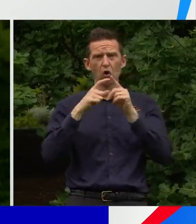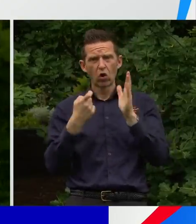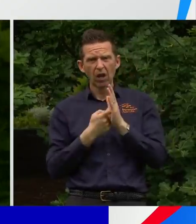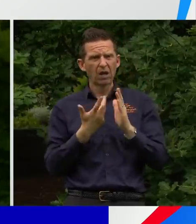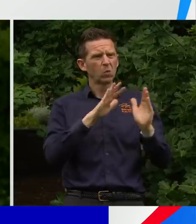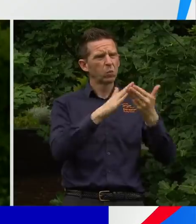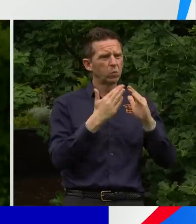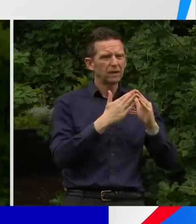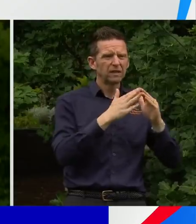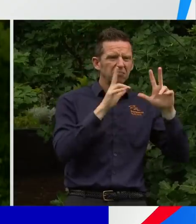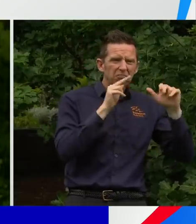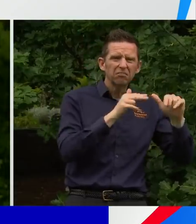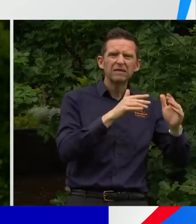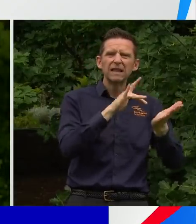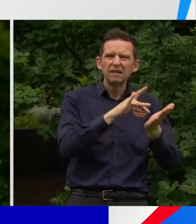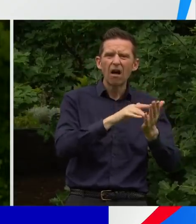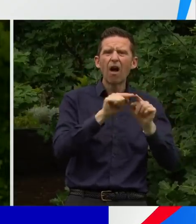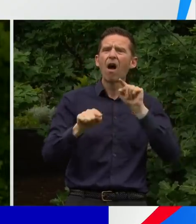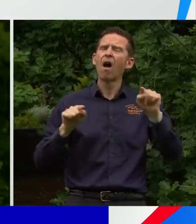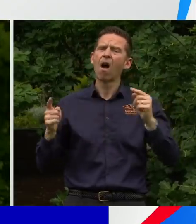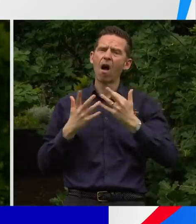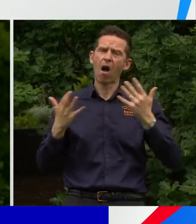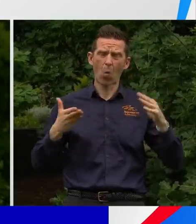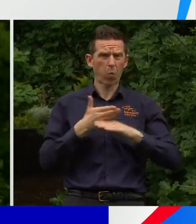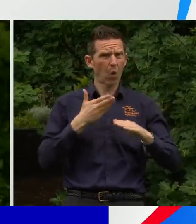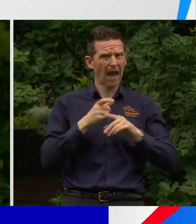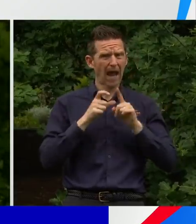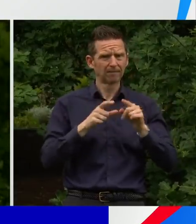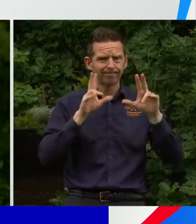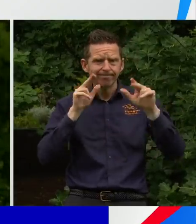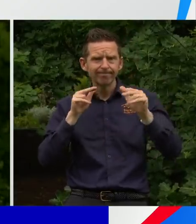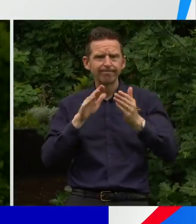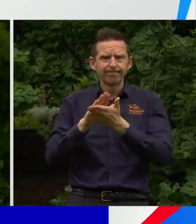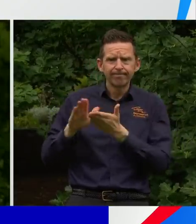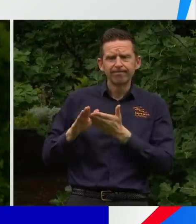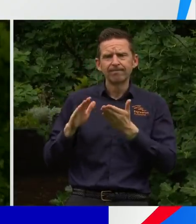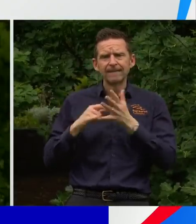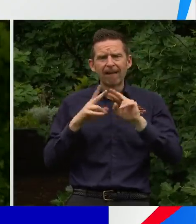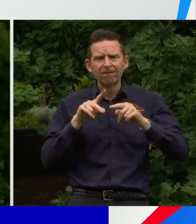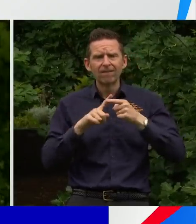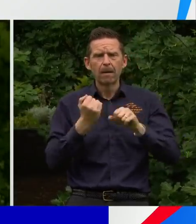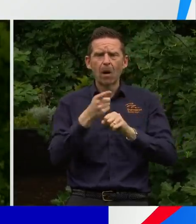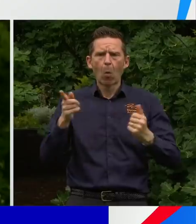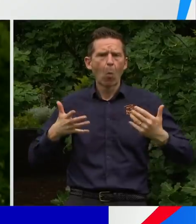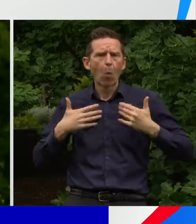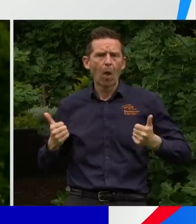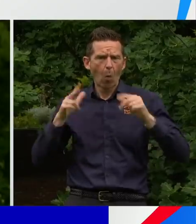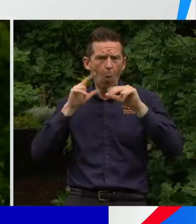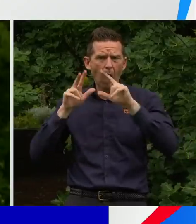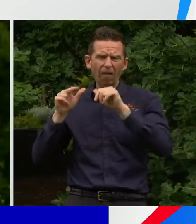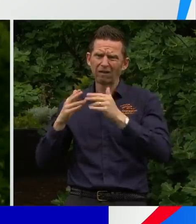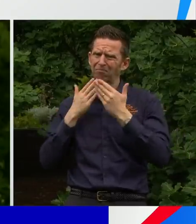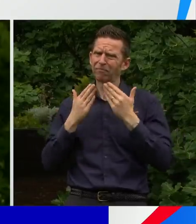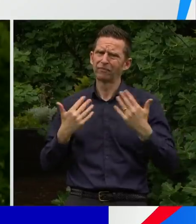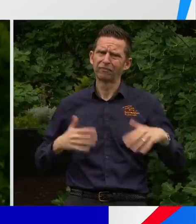and hospital care who've worked so hard, who continue to work so hard to protect us all and to care for us all. And then